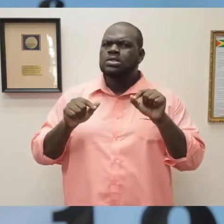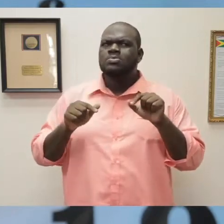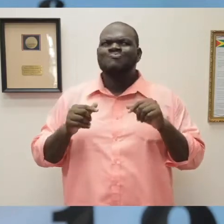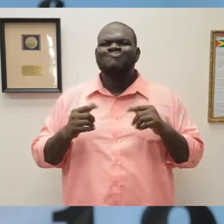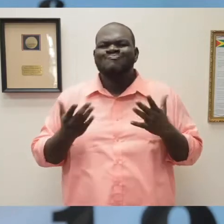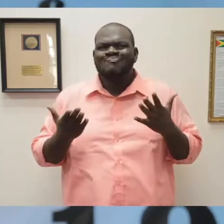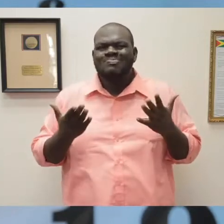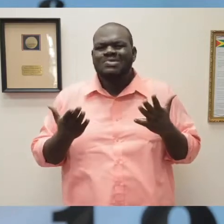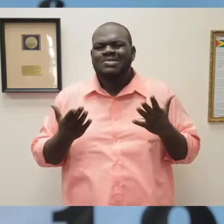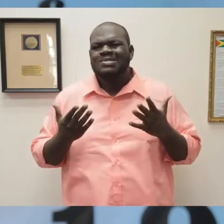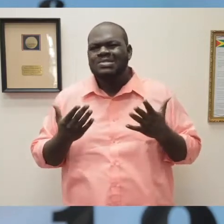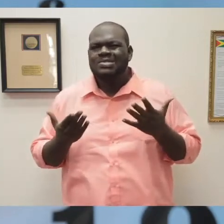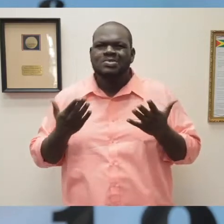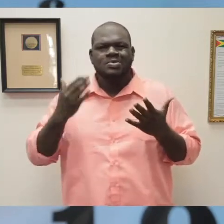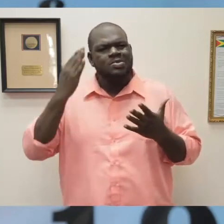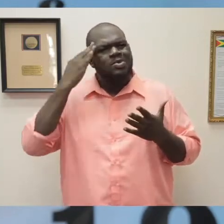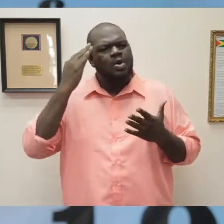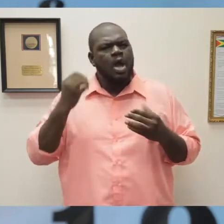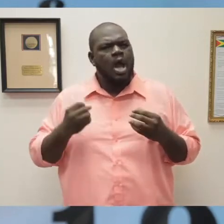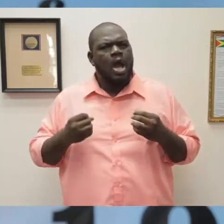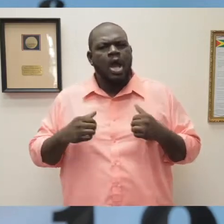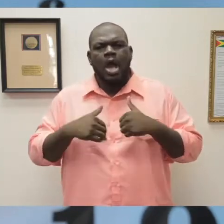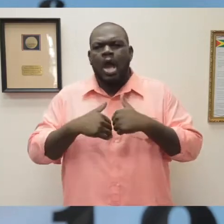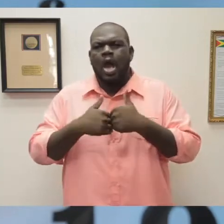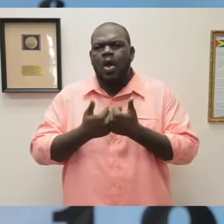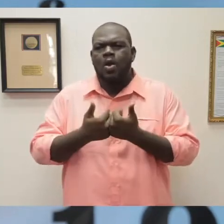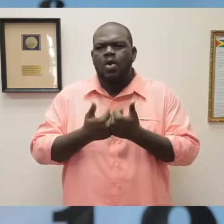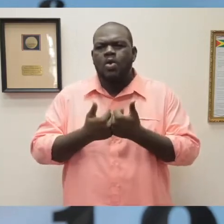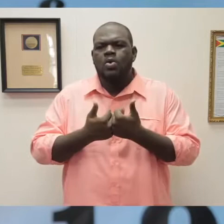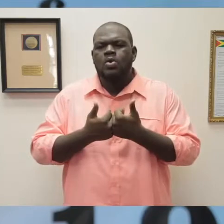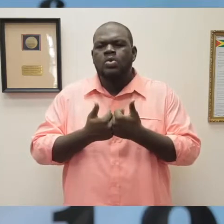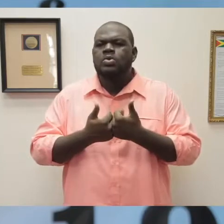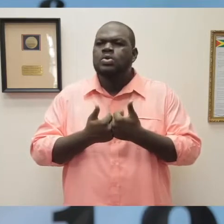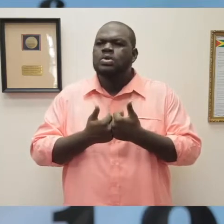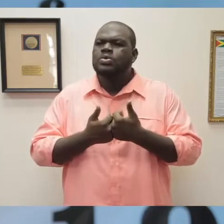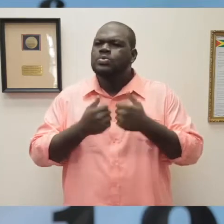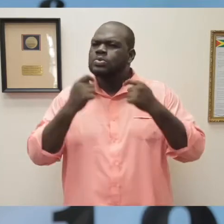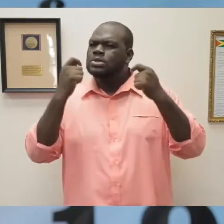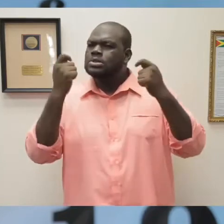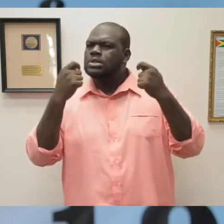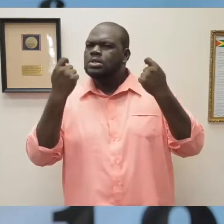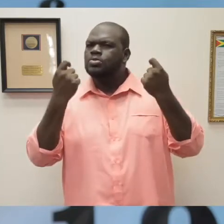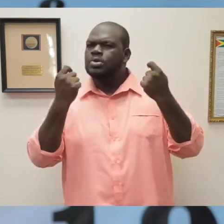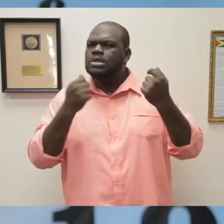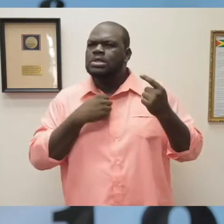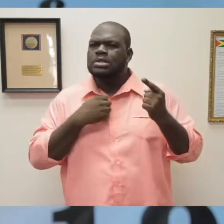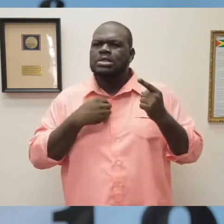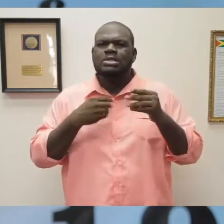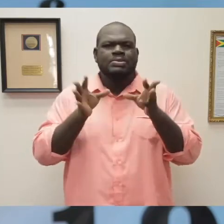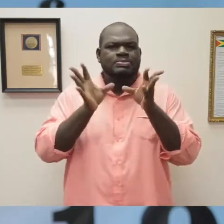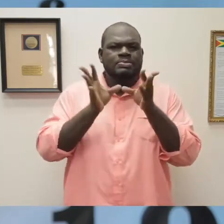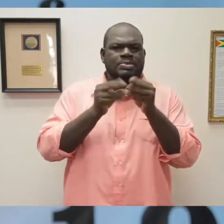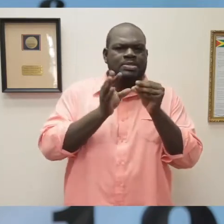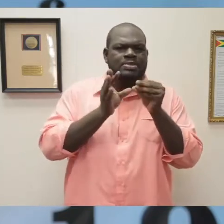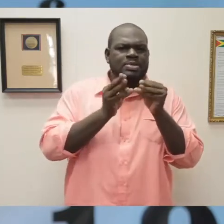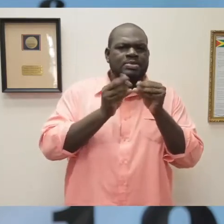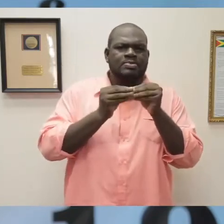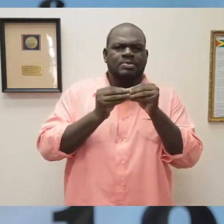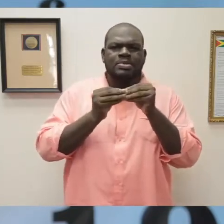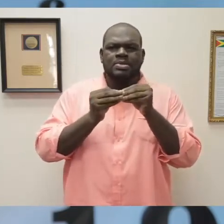and not meet in groups of over five, or how can you celebrate wearing a mask?